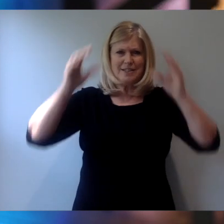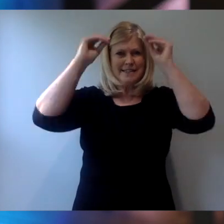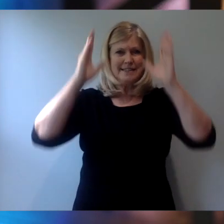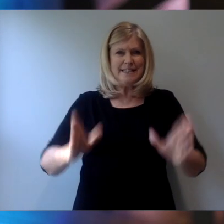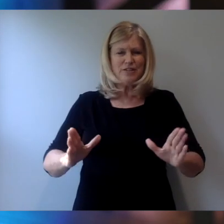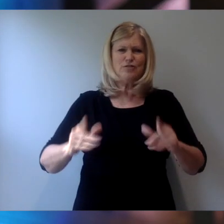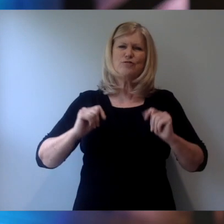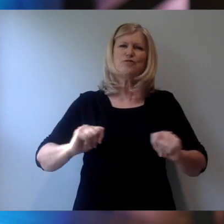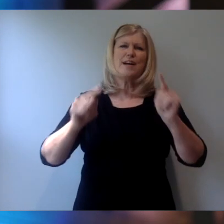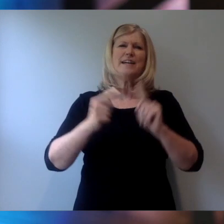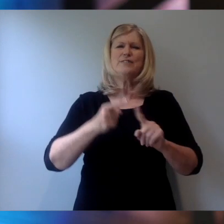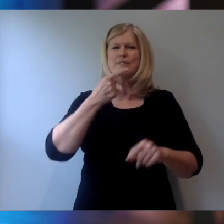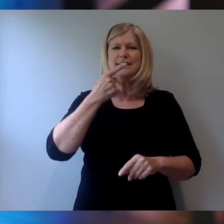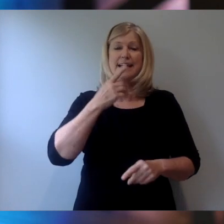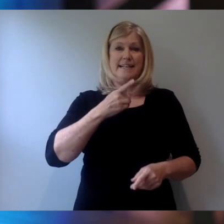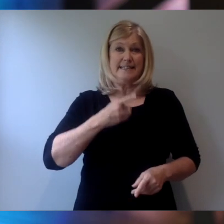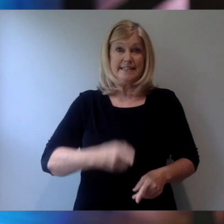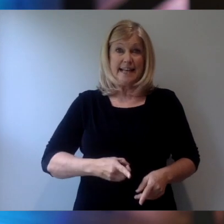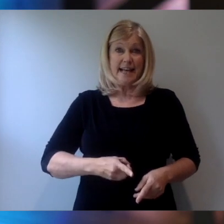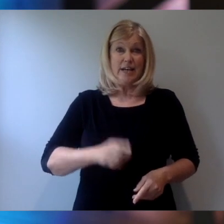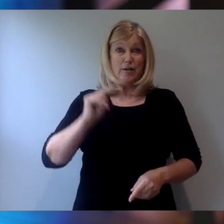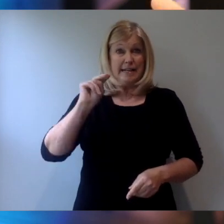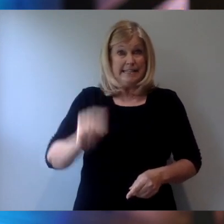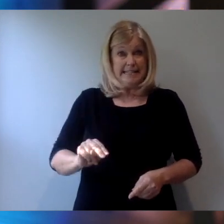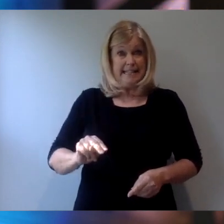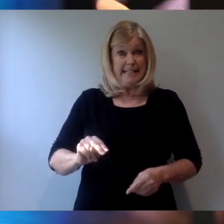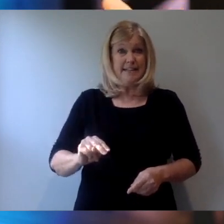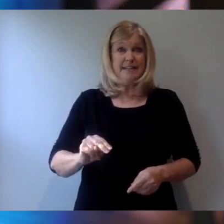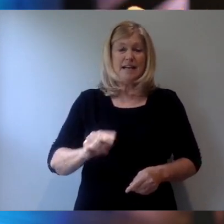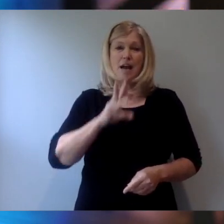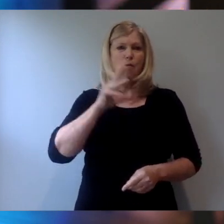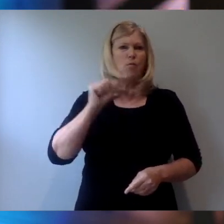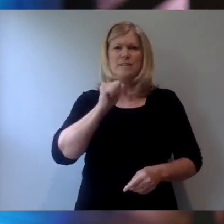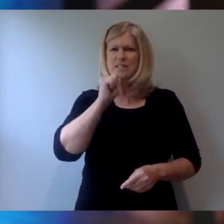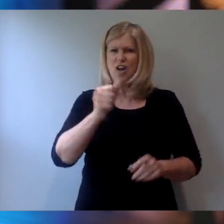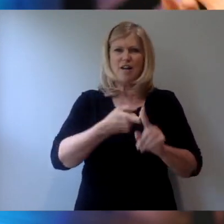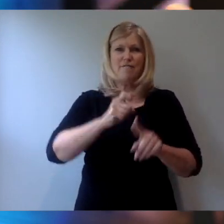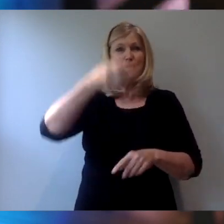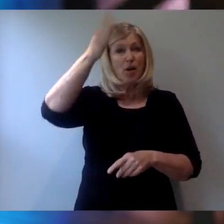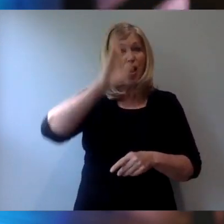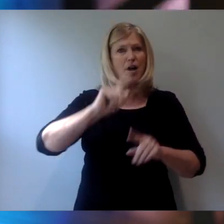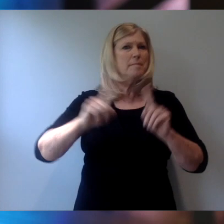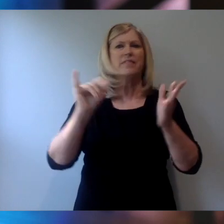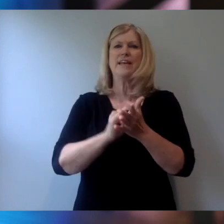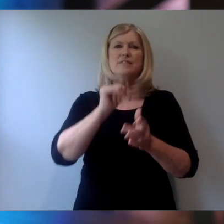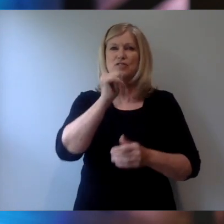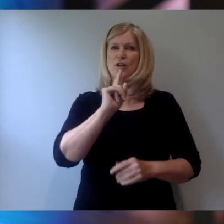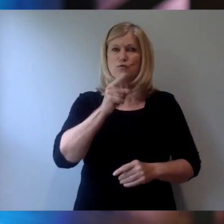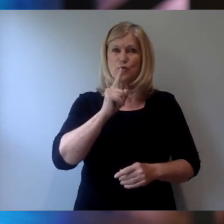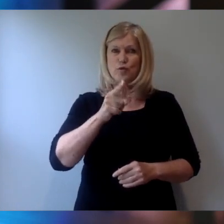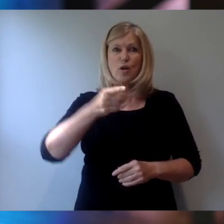the fact that desire, like need in and of itself, that's not from God. But that's not true. God